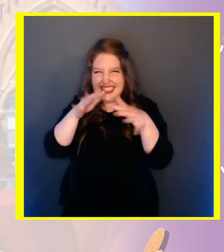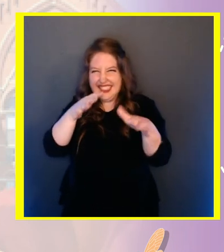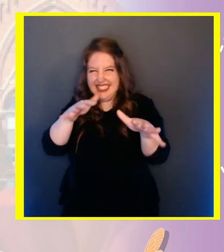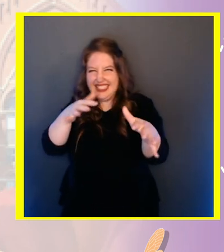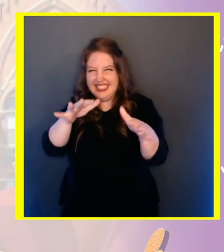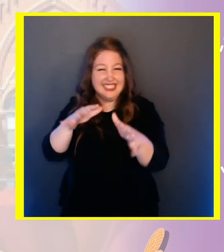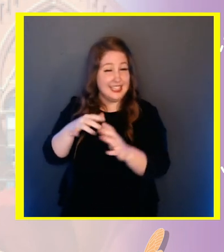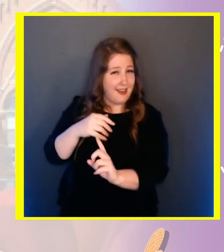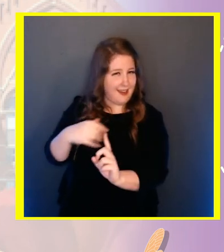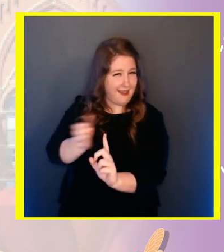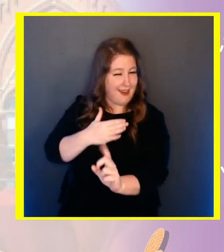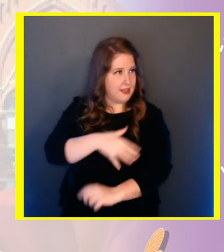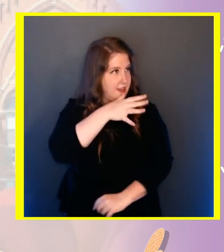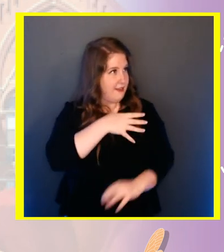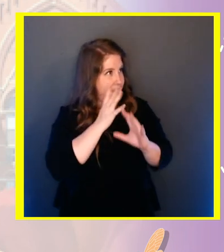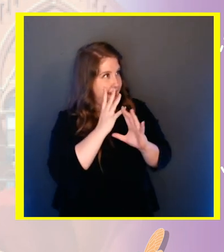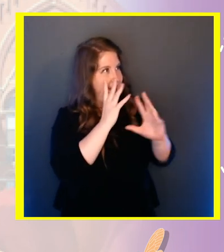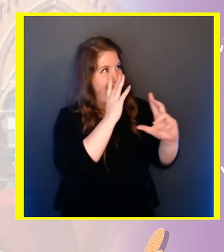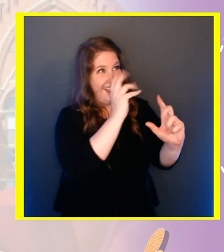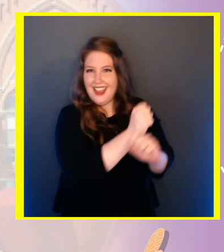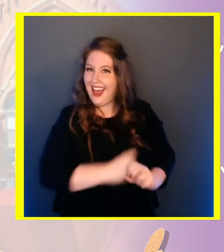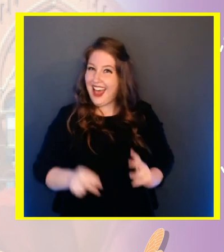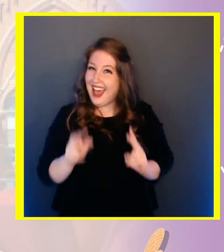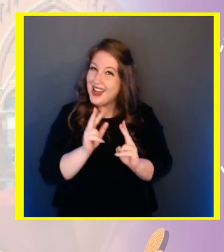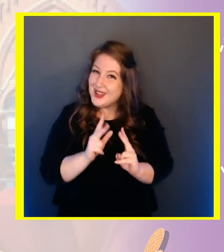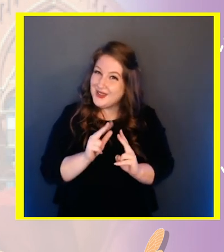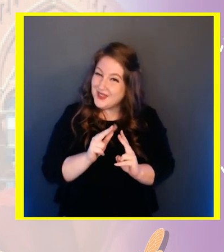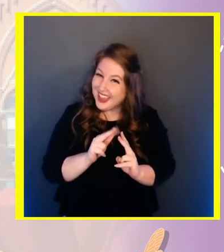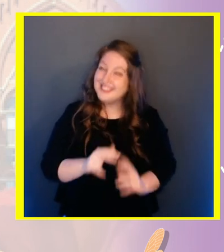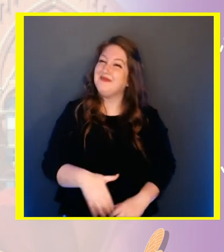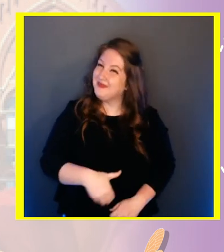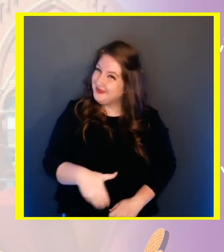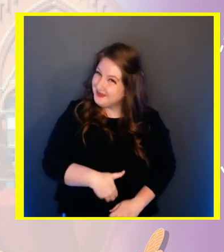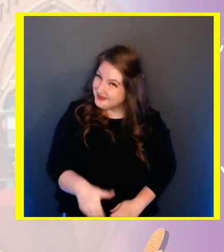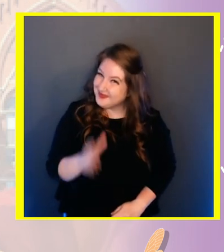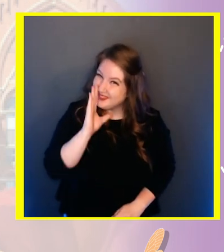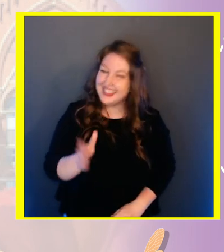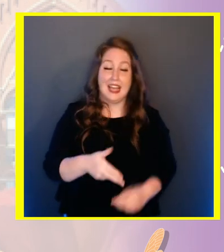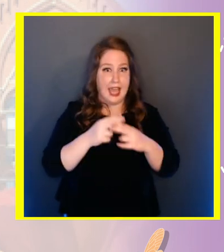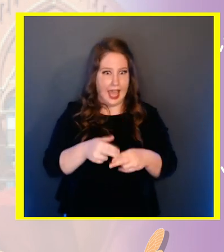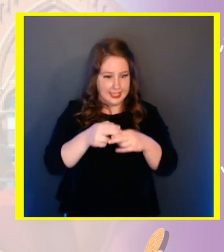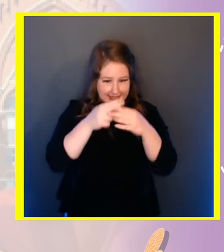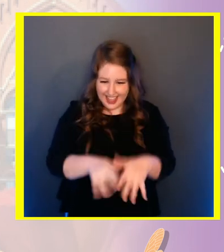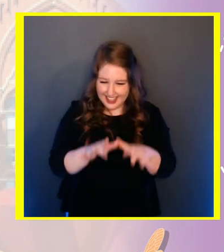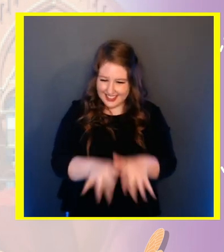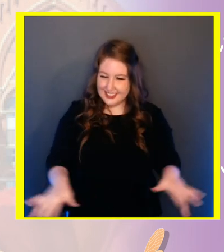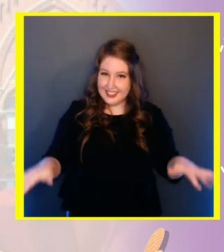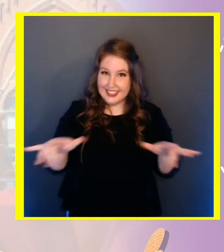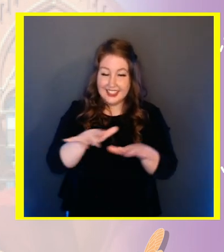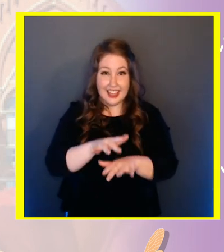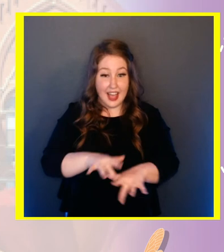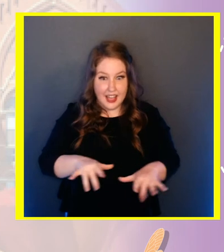Then males will start singing. They sing to attract a female to be their mate